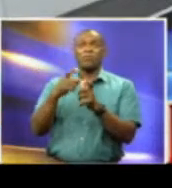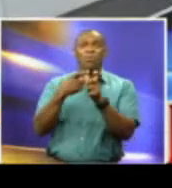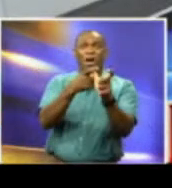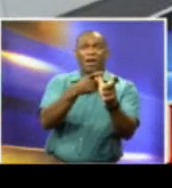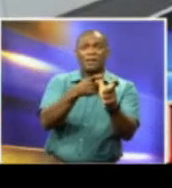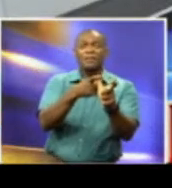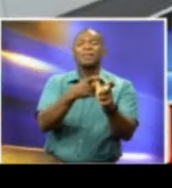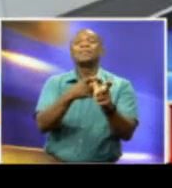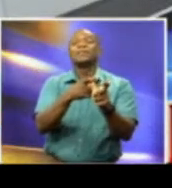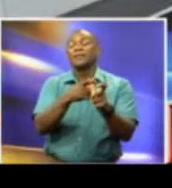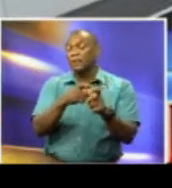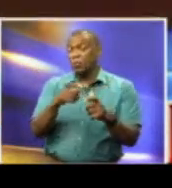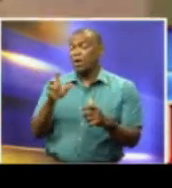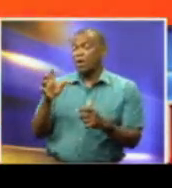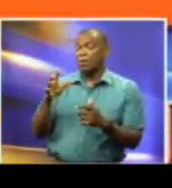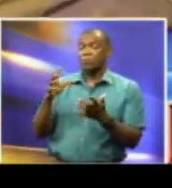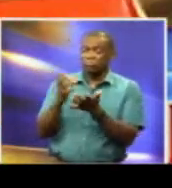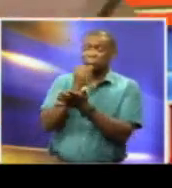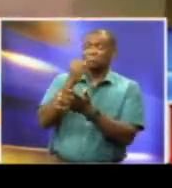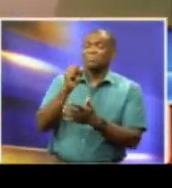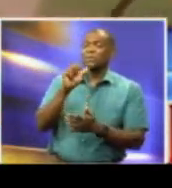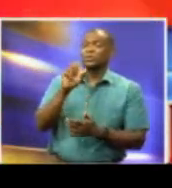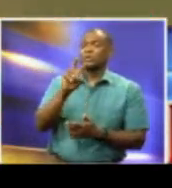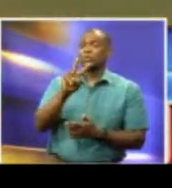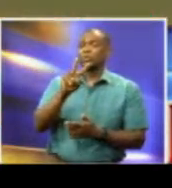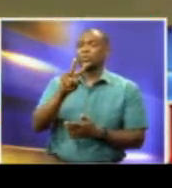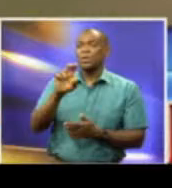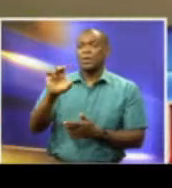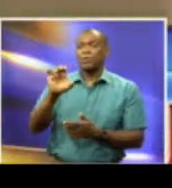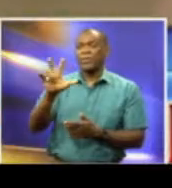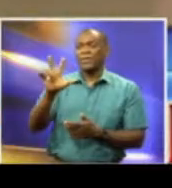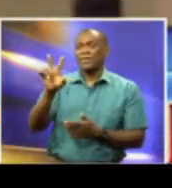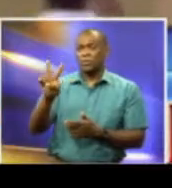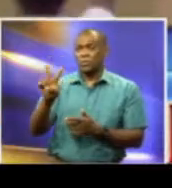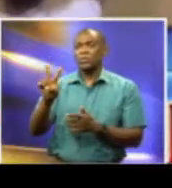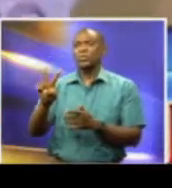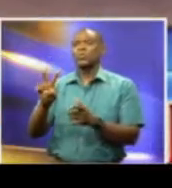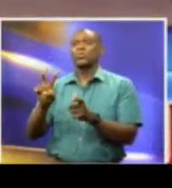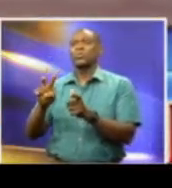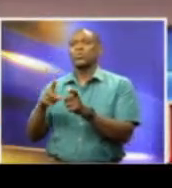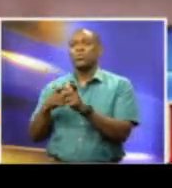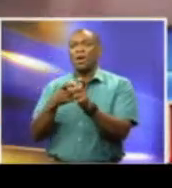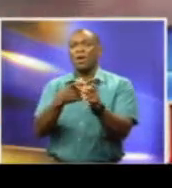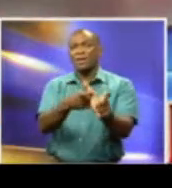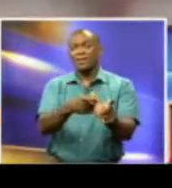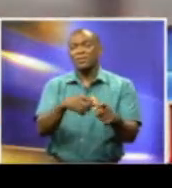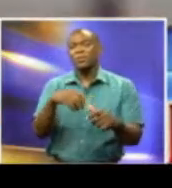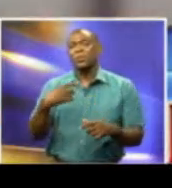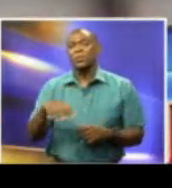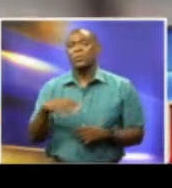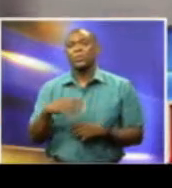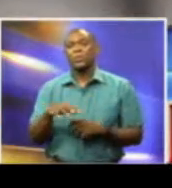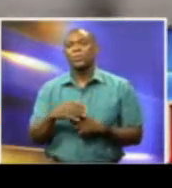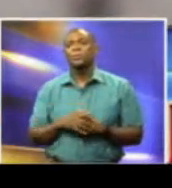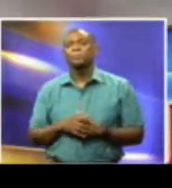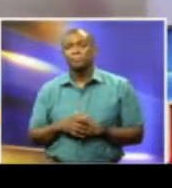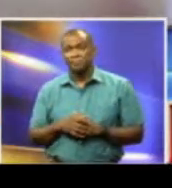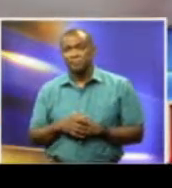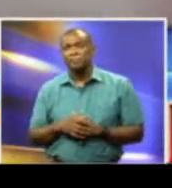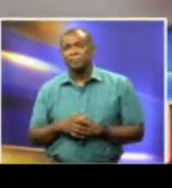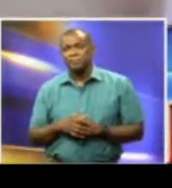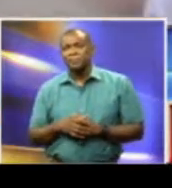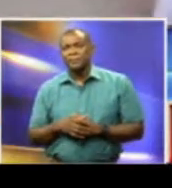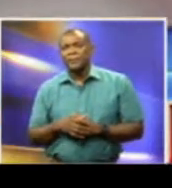232 runs. Resuming on 258 for four, England was set back early as Shannon Gabriel